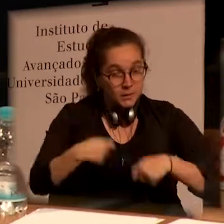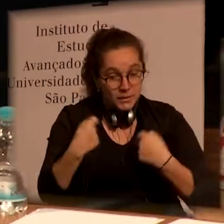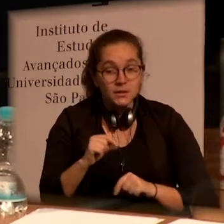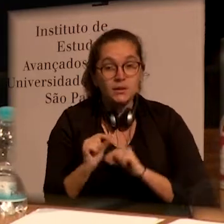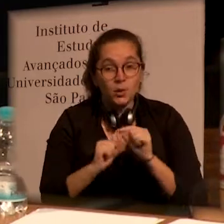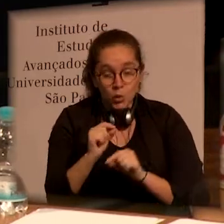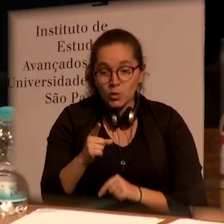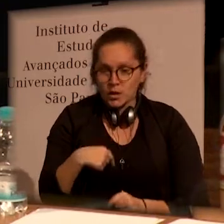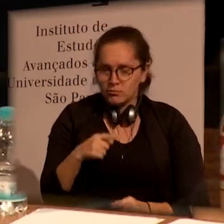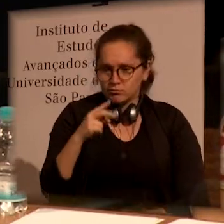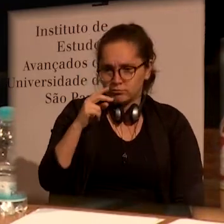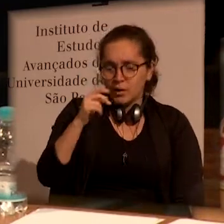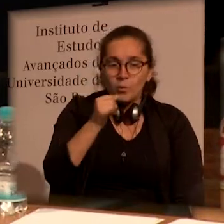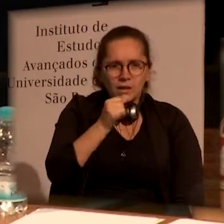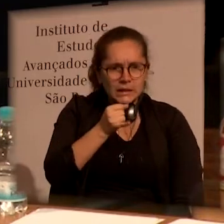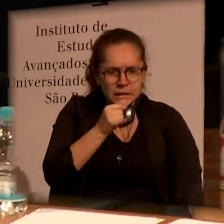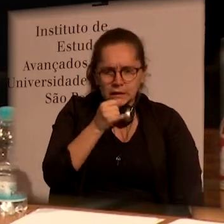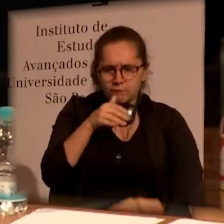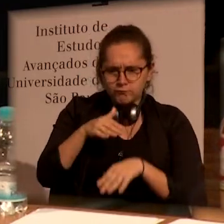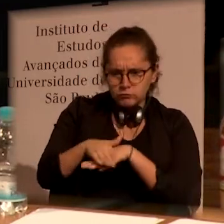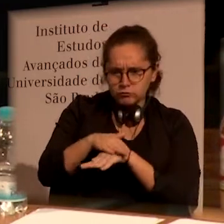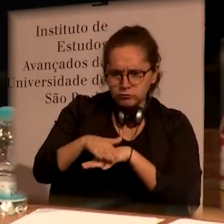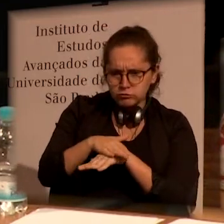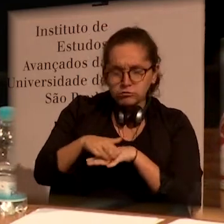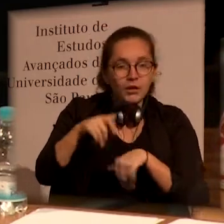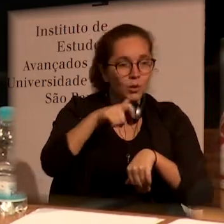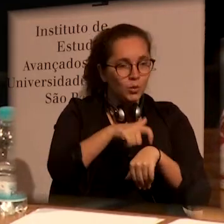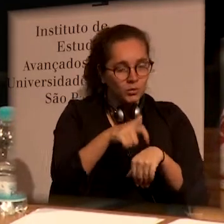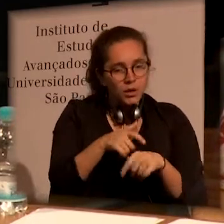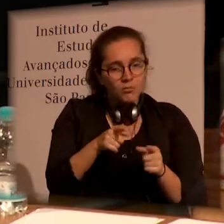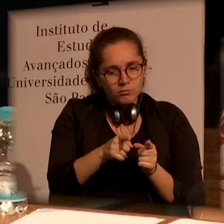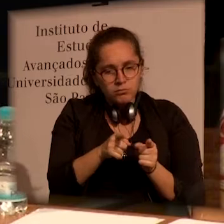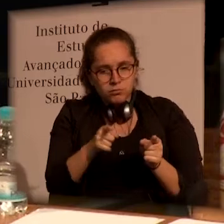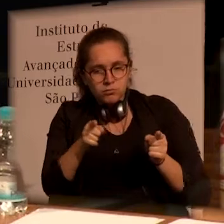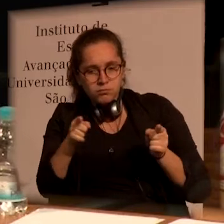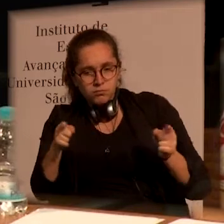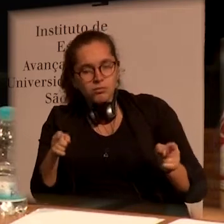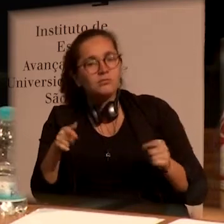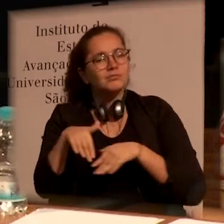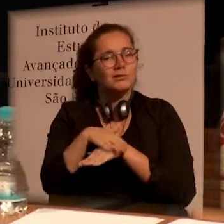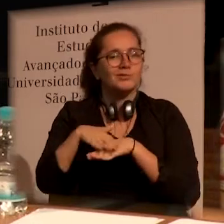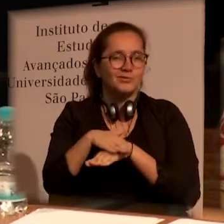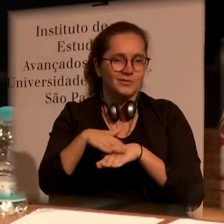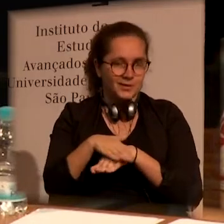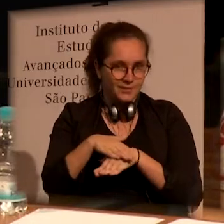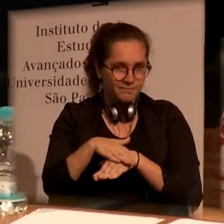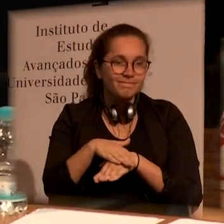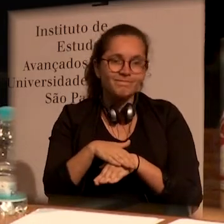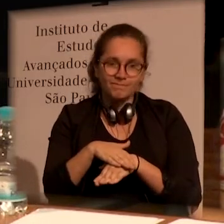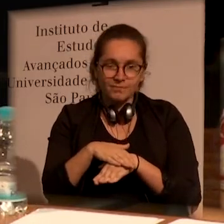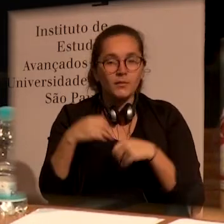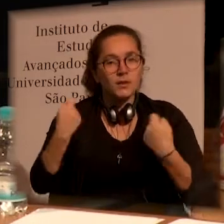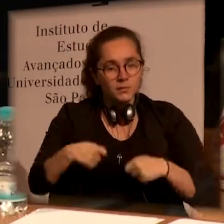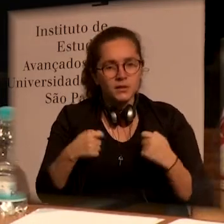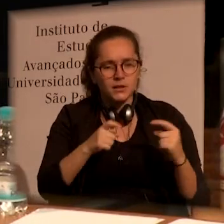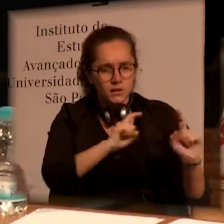have to develop a very convincing narrative which spreads through a long time.